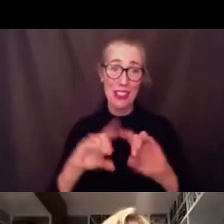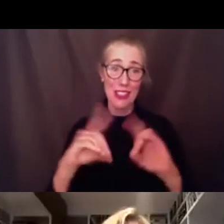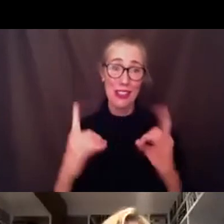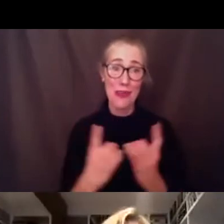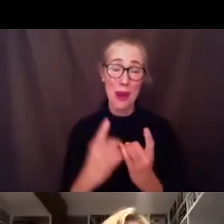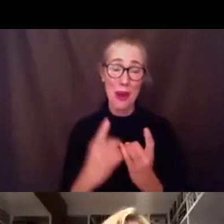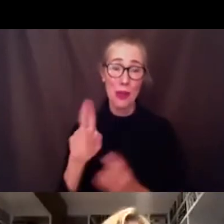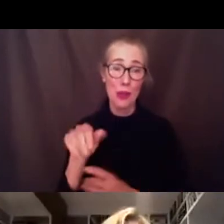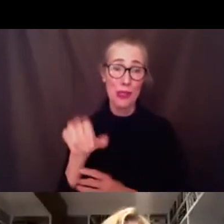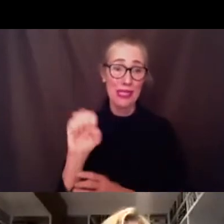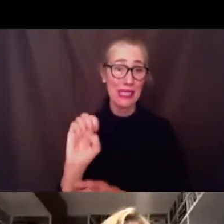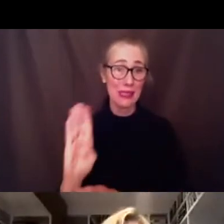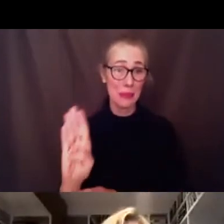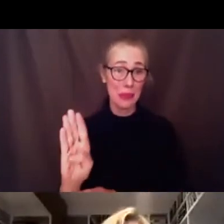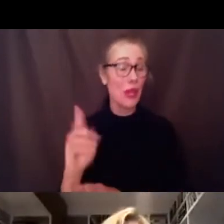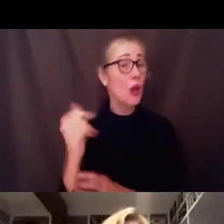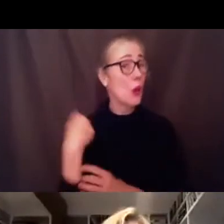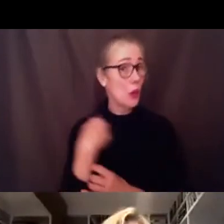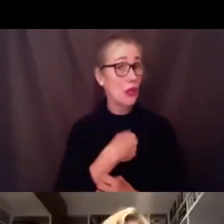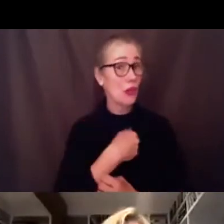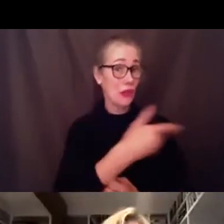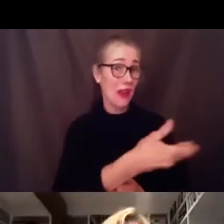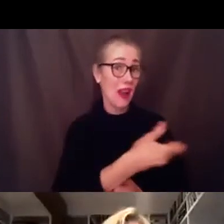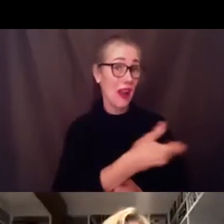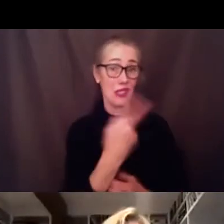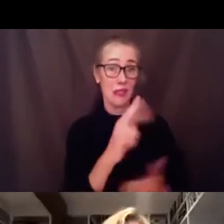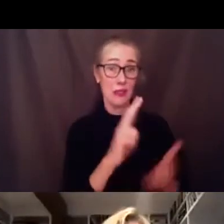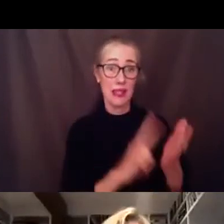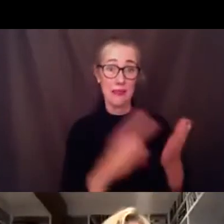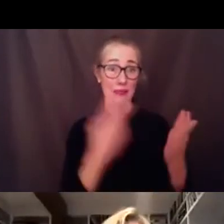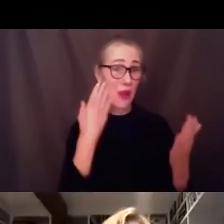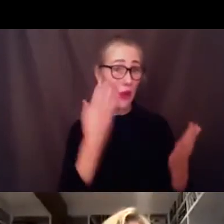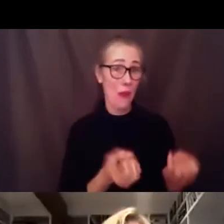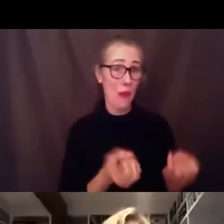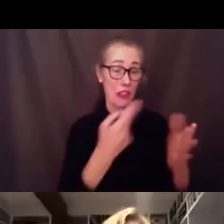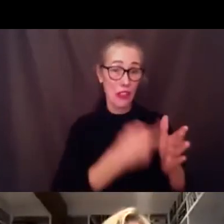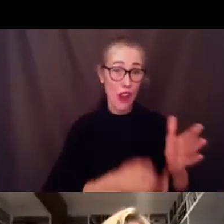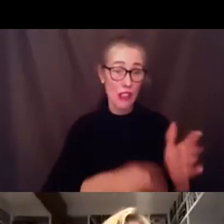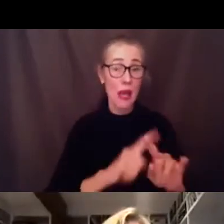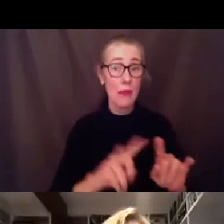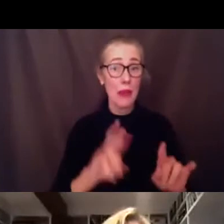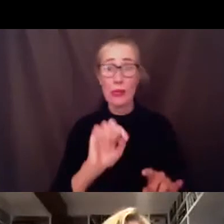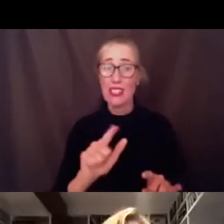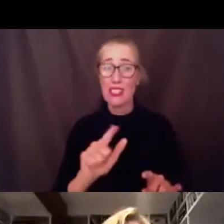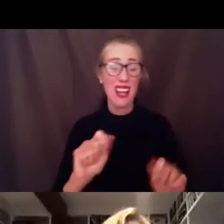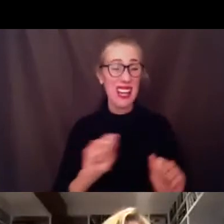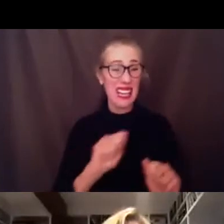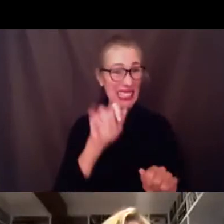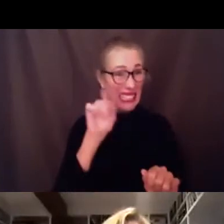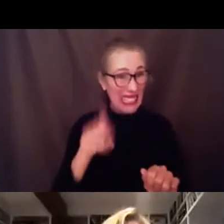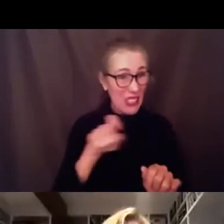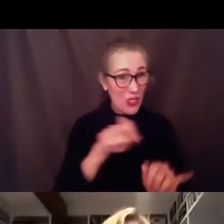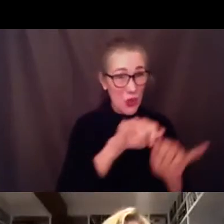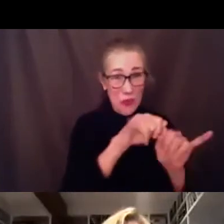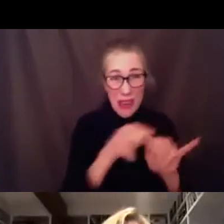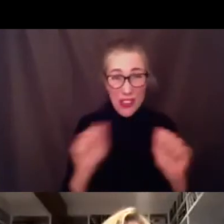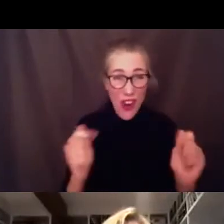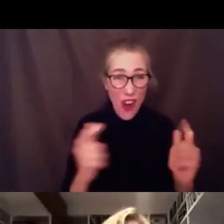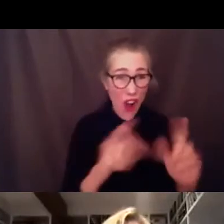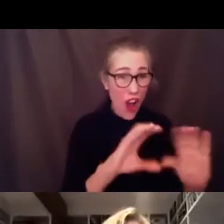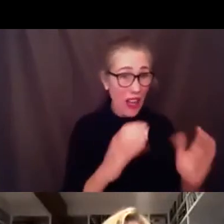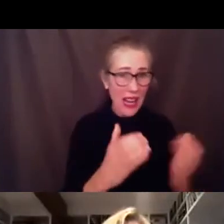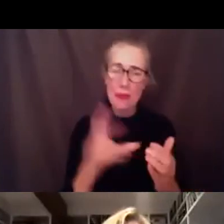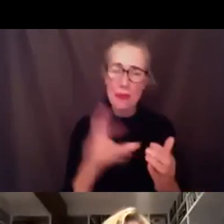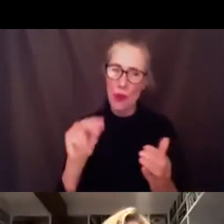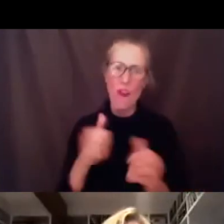contracted out as well and i'm not sure what the rates are but but like rachel says i don't know that you absolutely need to do it you tend to see patterns